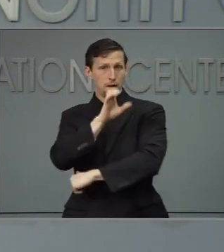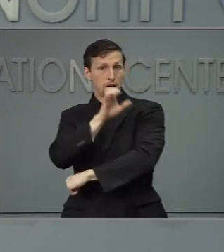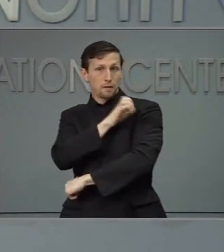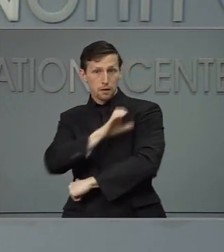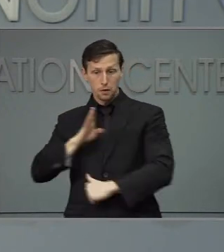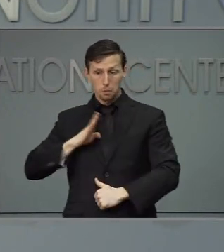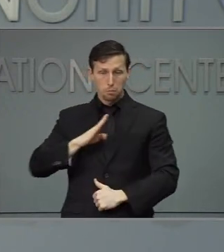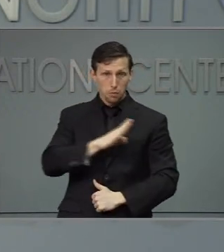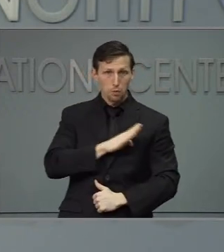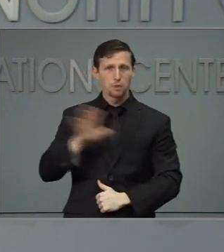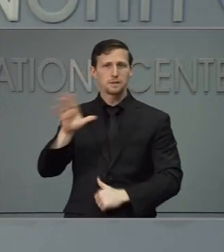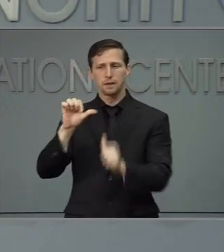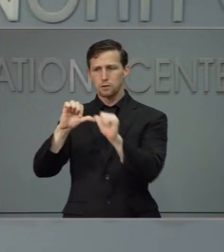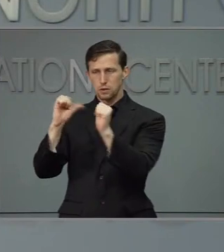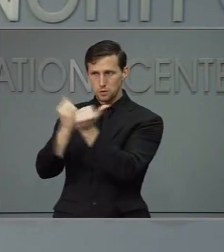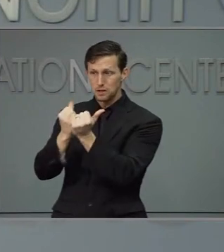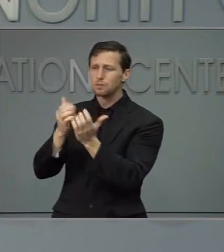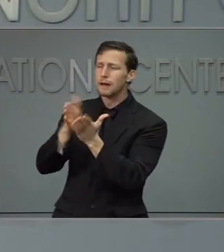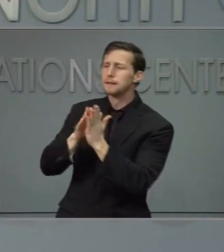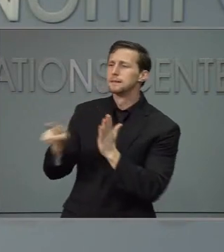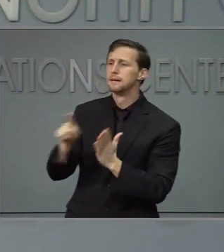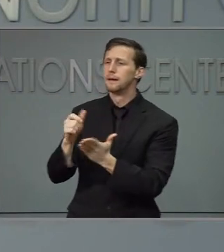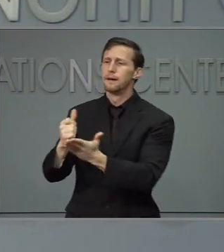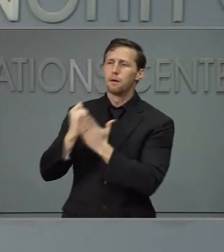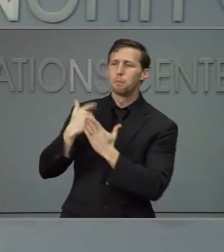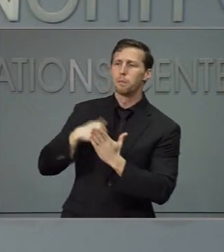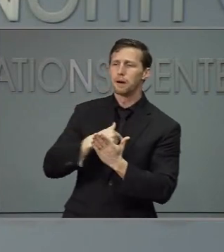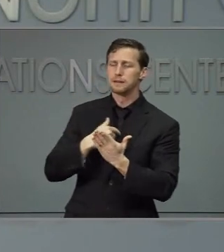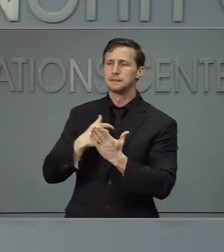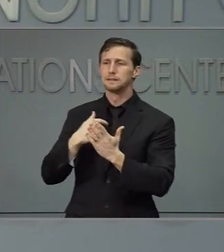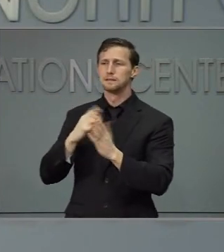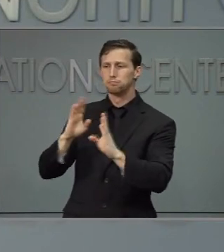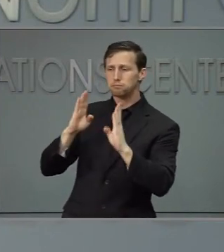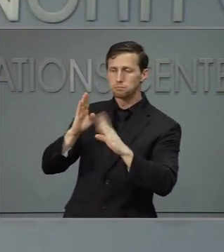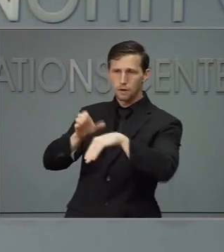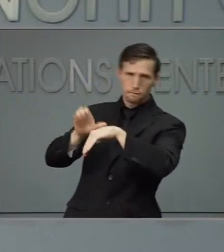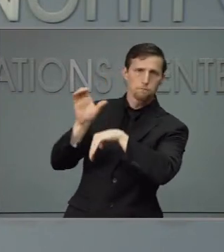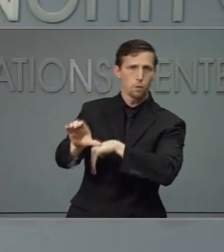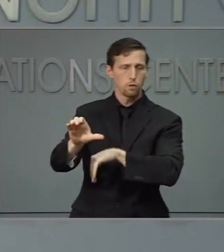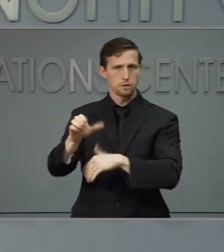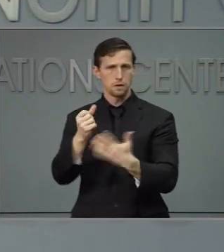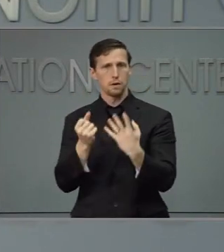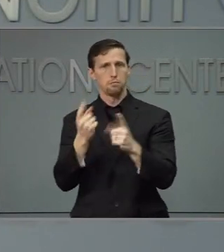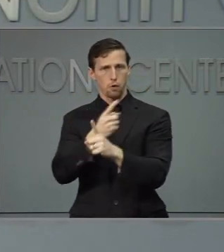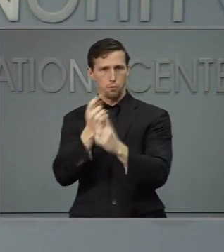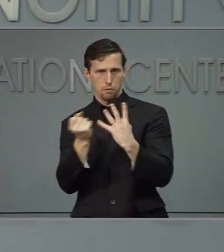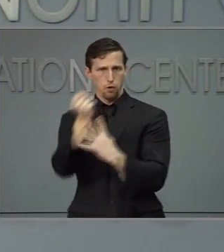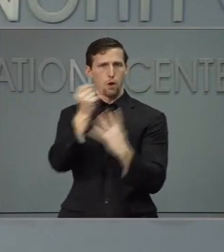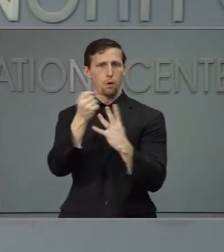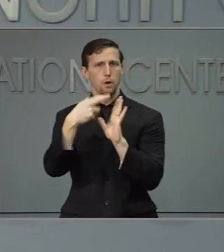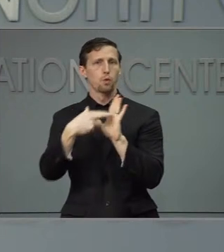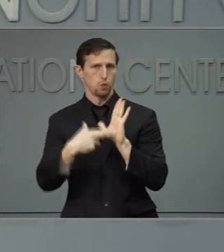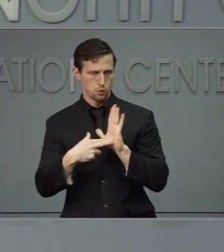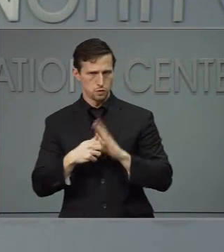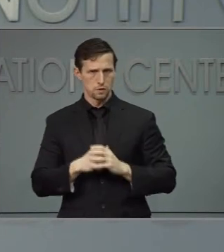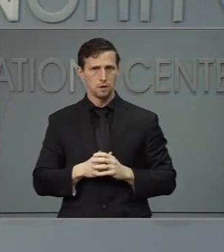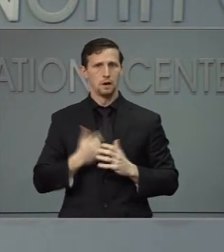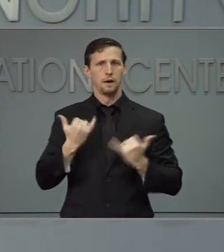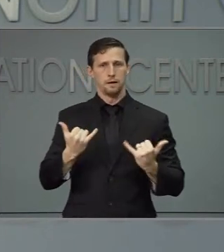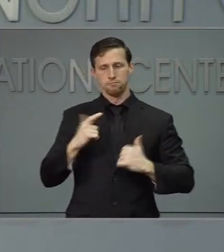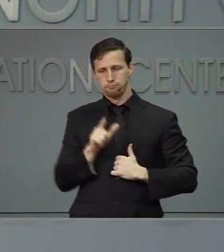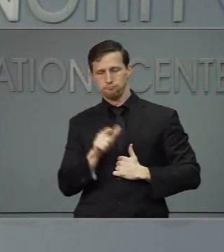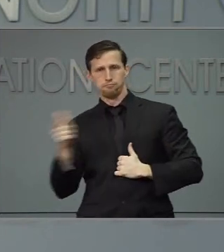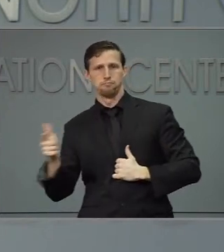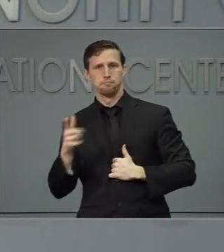on the best way to enforce those vaccine priority rules. Now I'm going to ask Dr. Mandy Cohen, our secretary of the